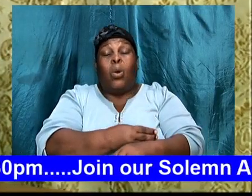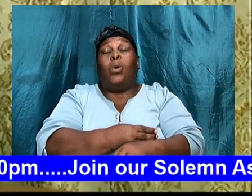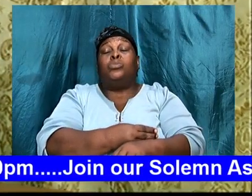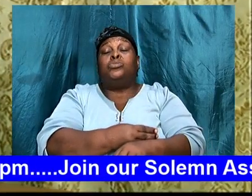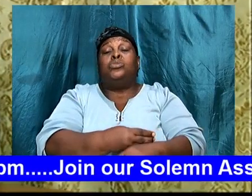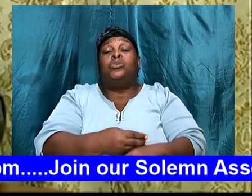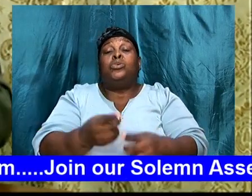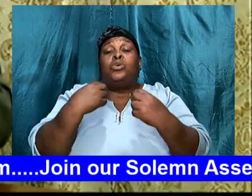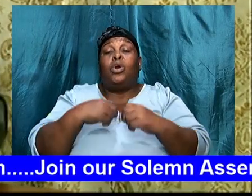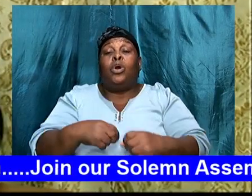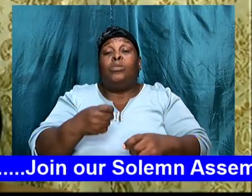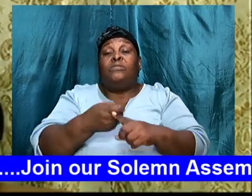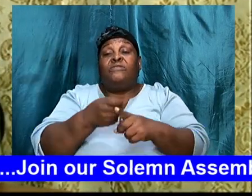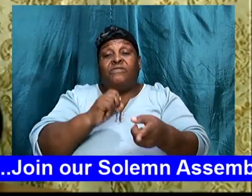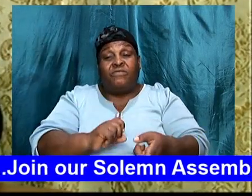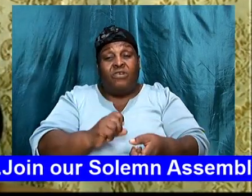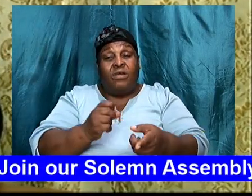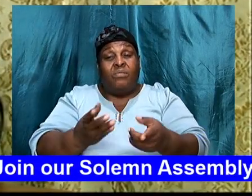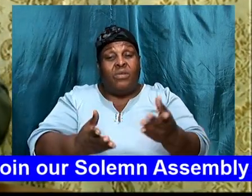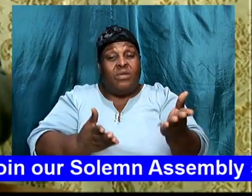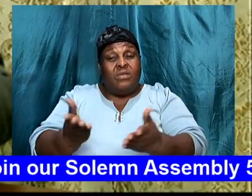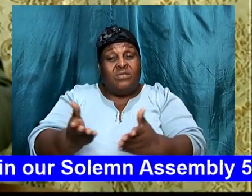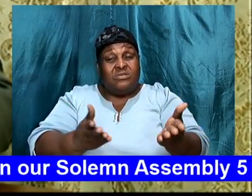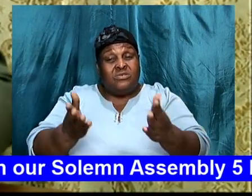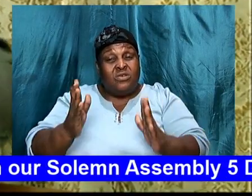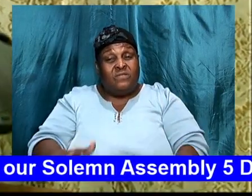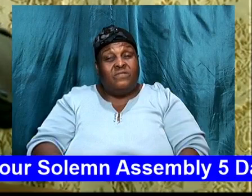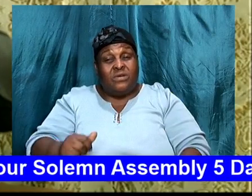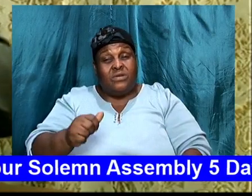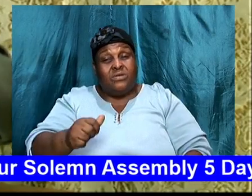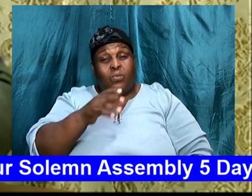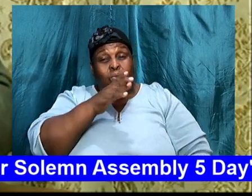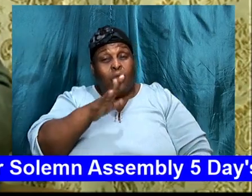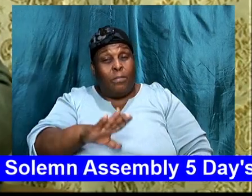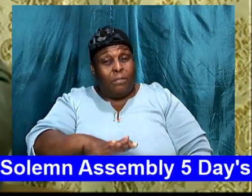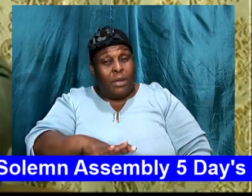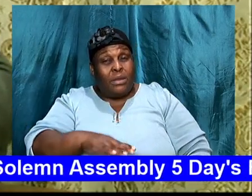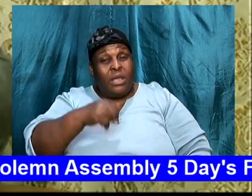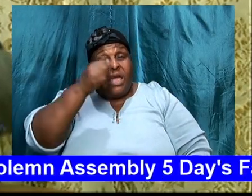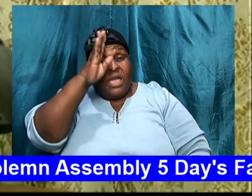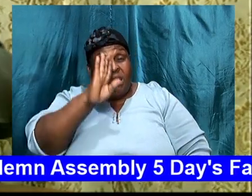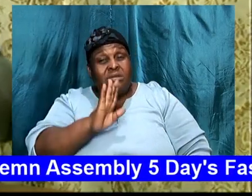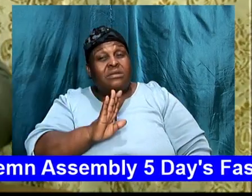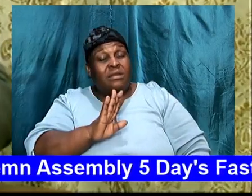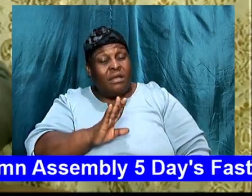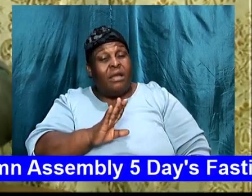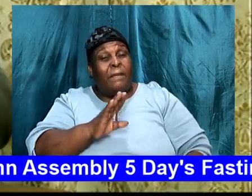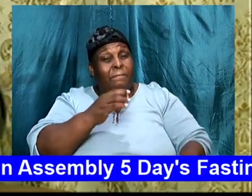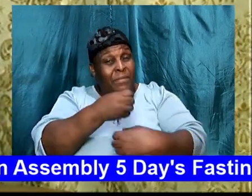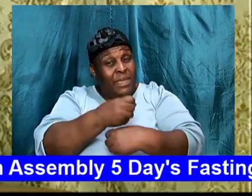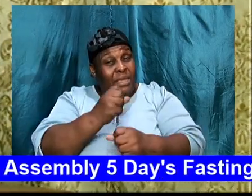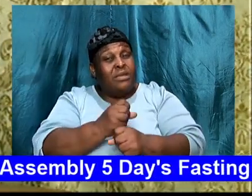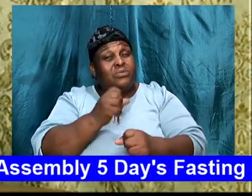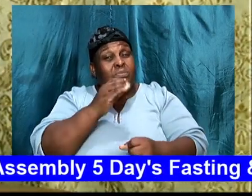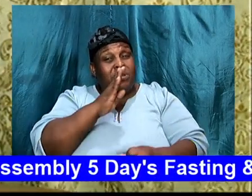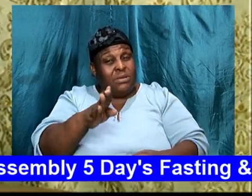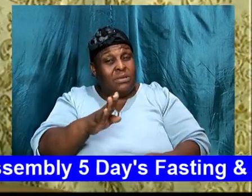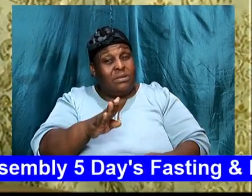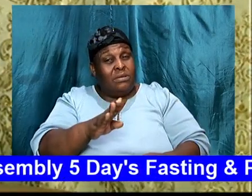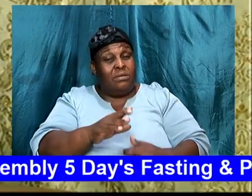will, my perfect will, is, for your, the child, to come between you, and Sarah,